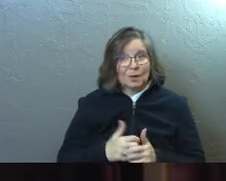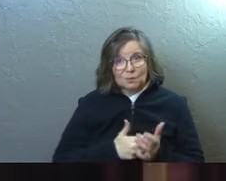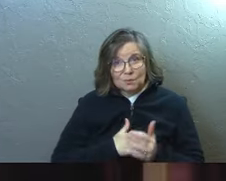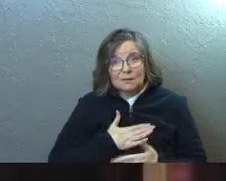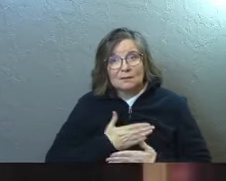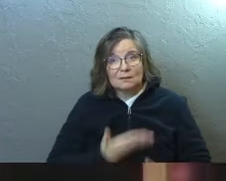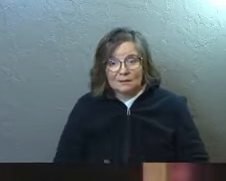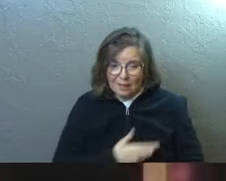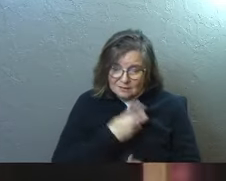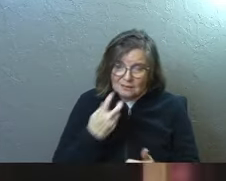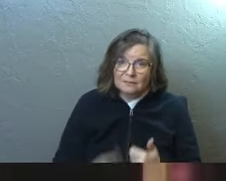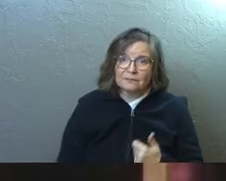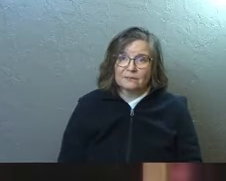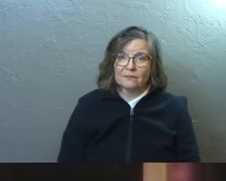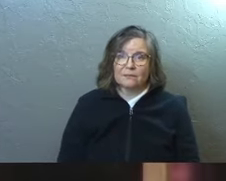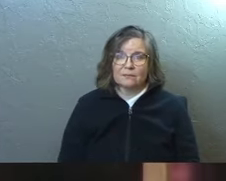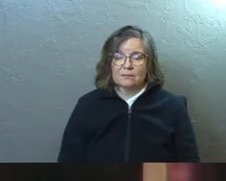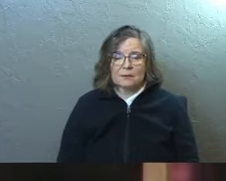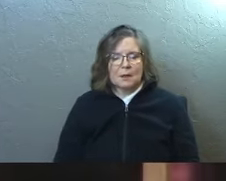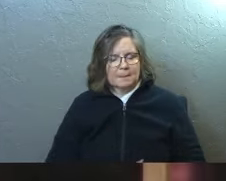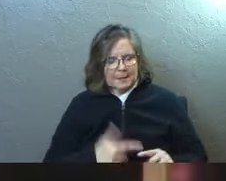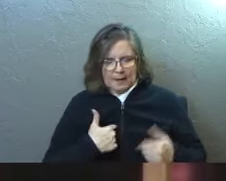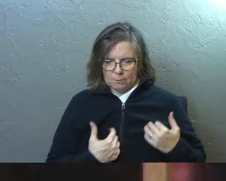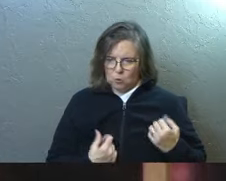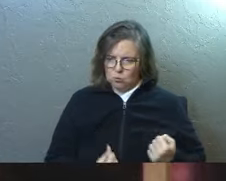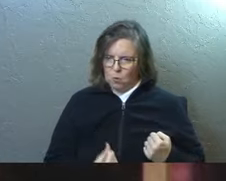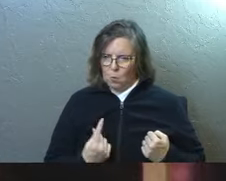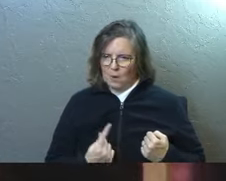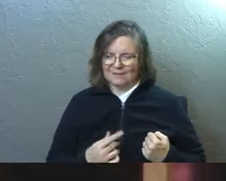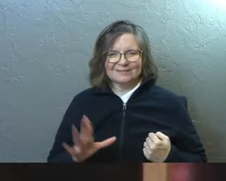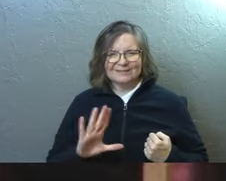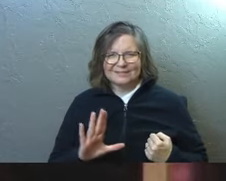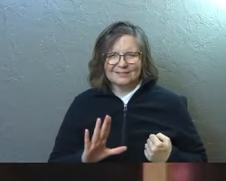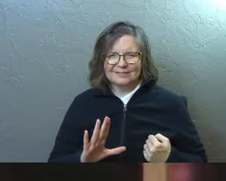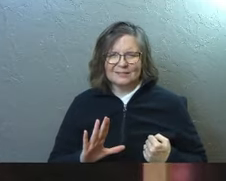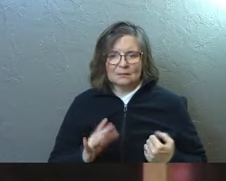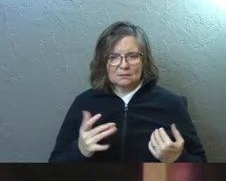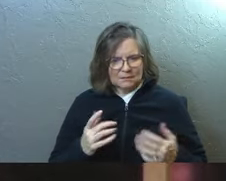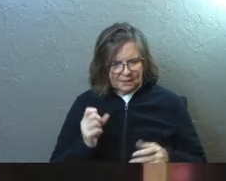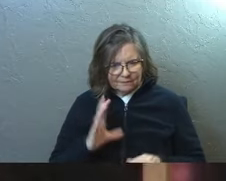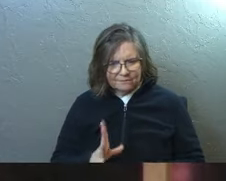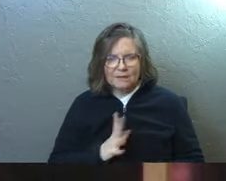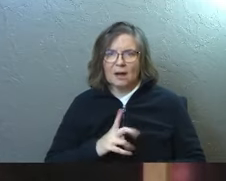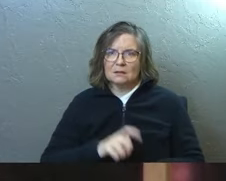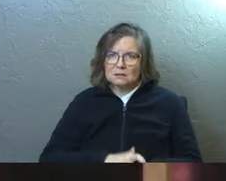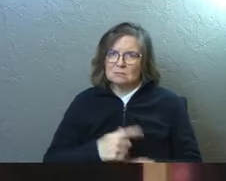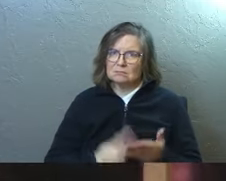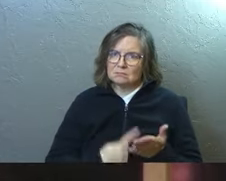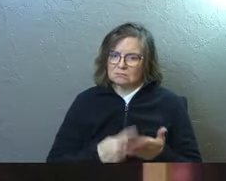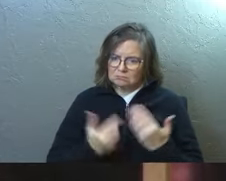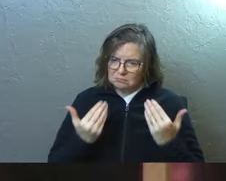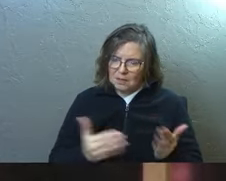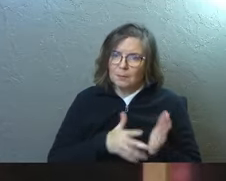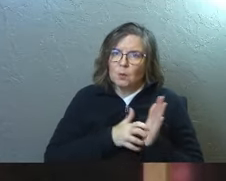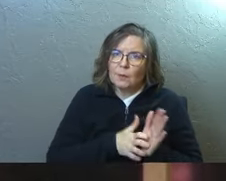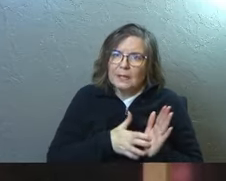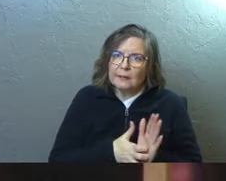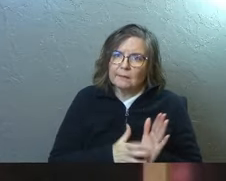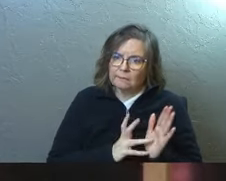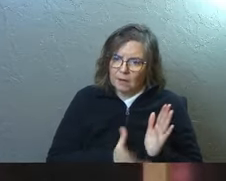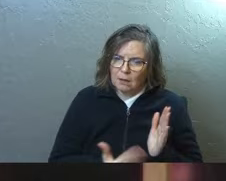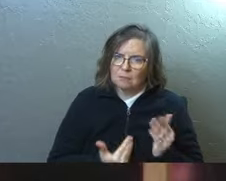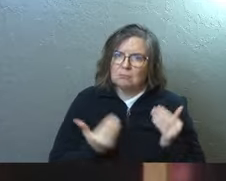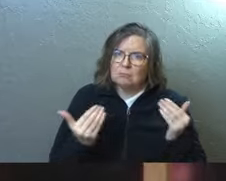Oh, that's tough. You're like, but I'm the strong one. Time to be weak. Time to allow yourself to be weak.